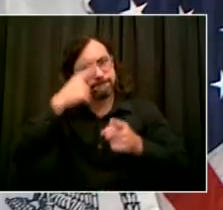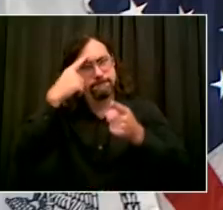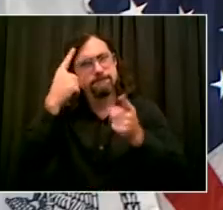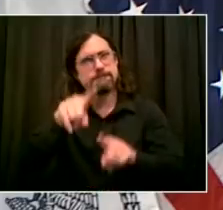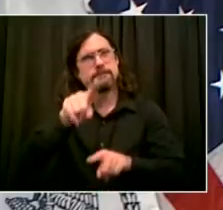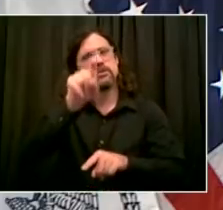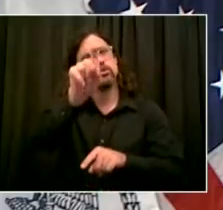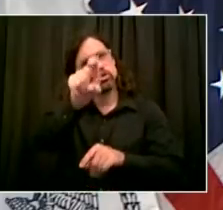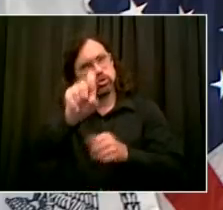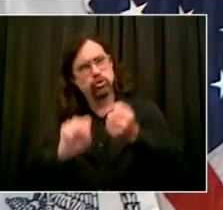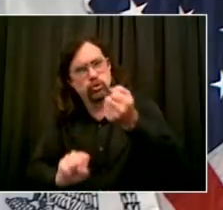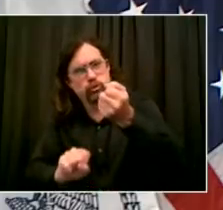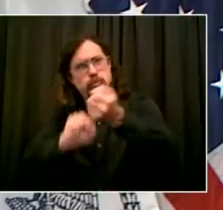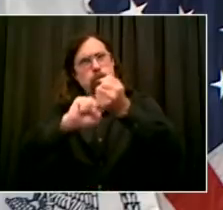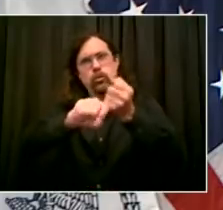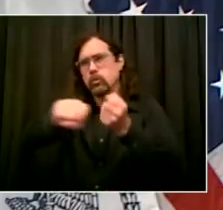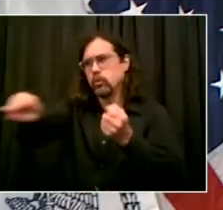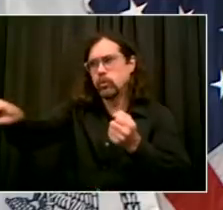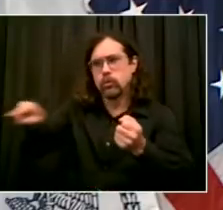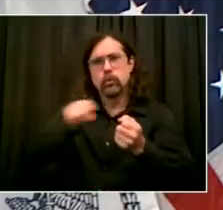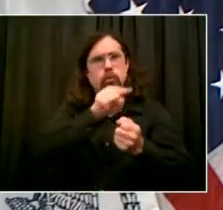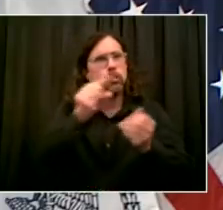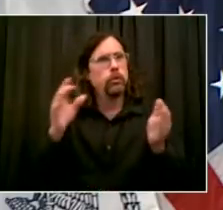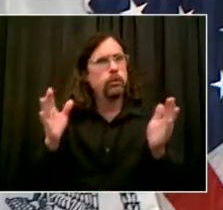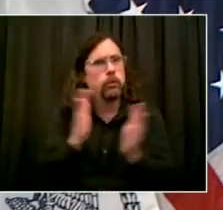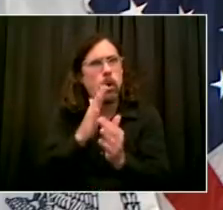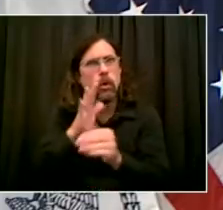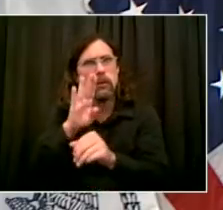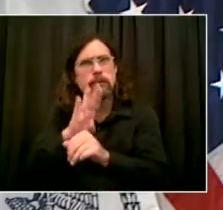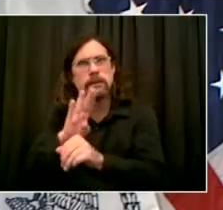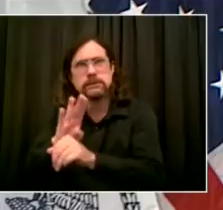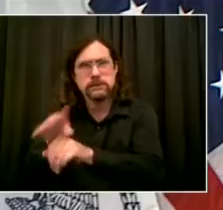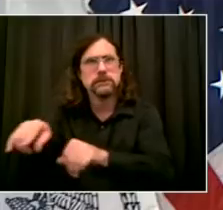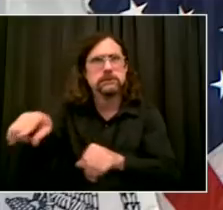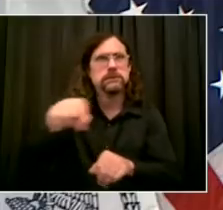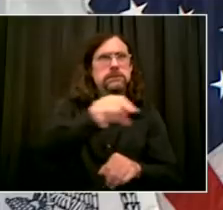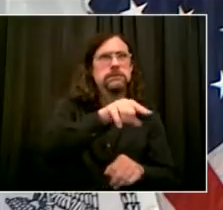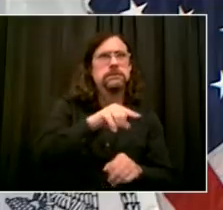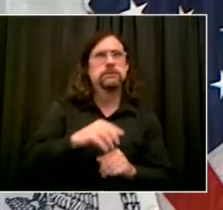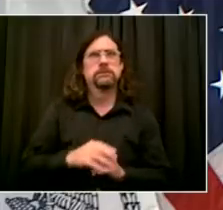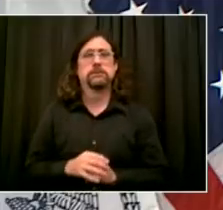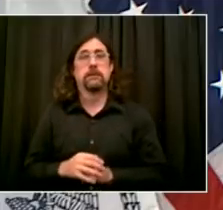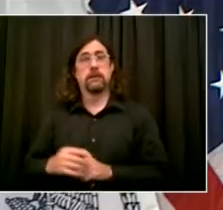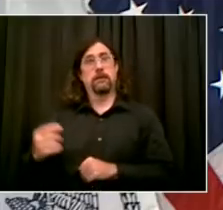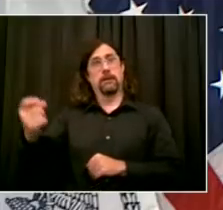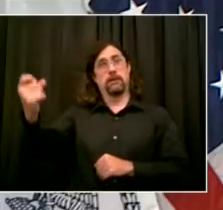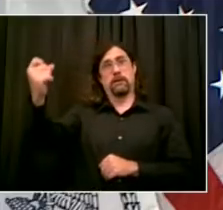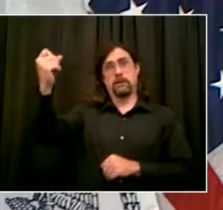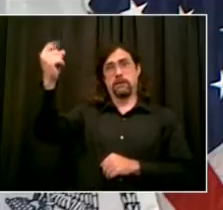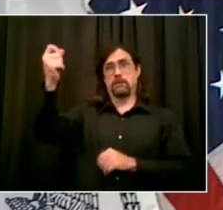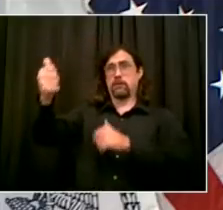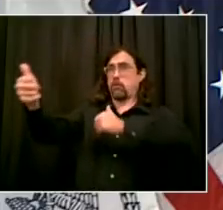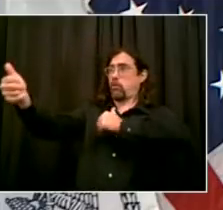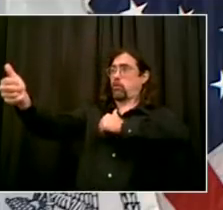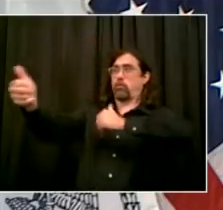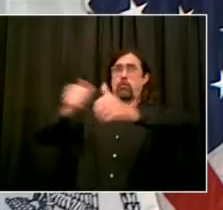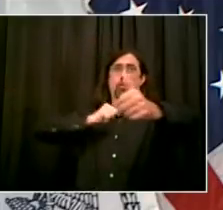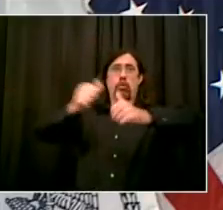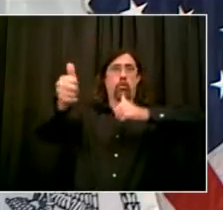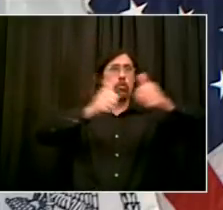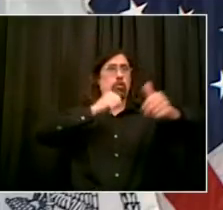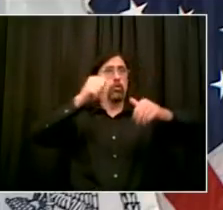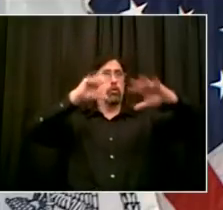very profitable enterprise. No one has to even pretend. When it comes to the Yankees, they're a big business. They make a lot of profit.